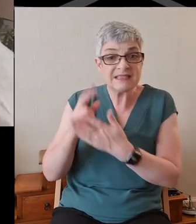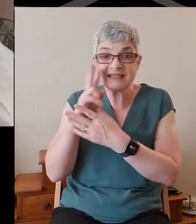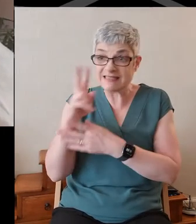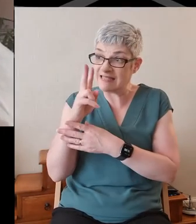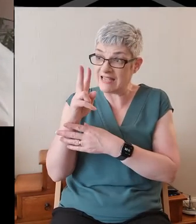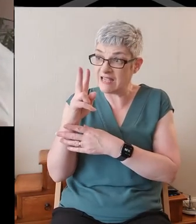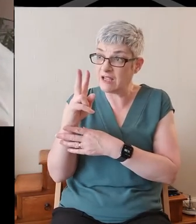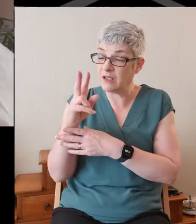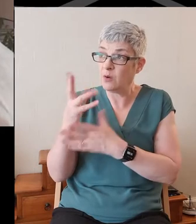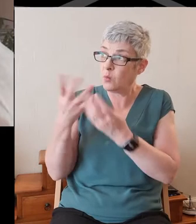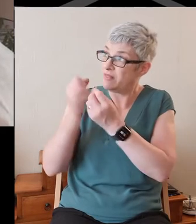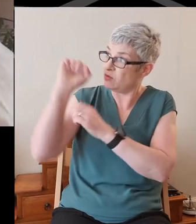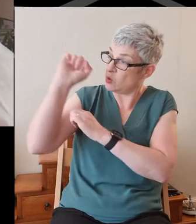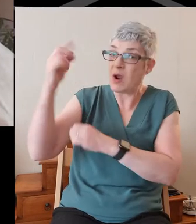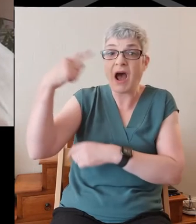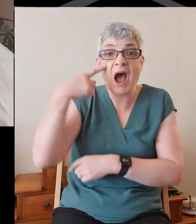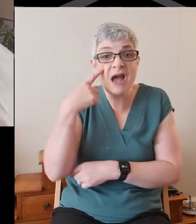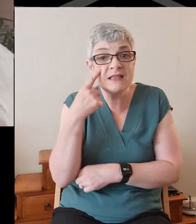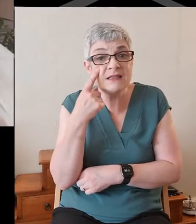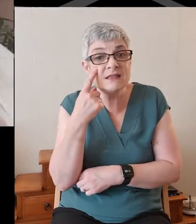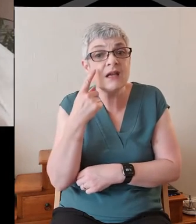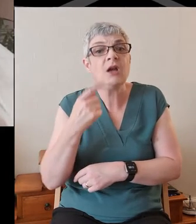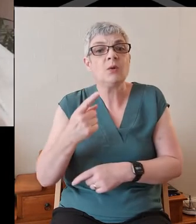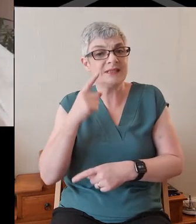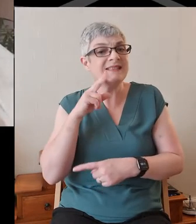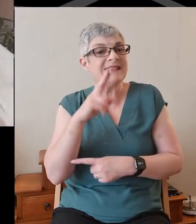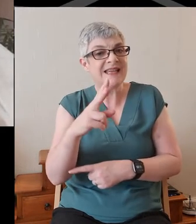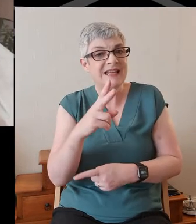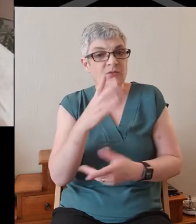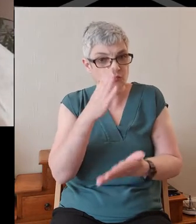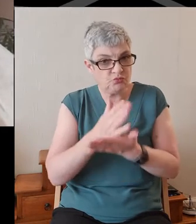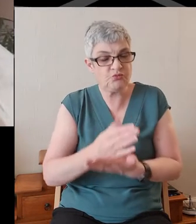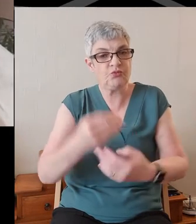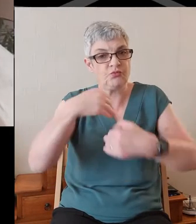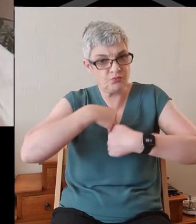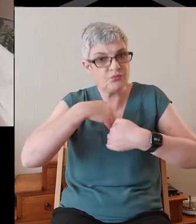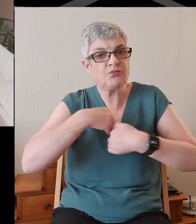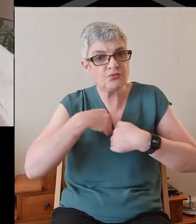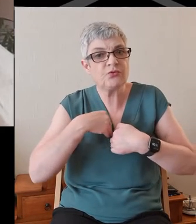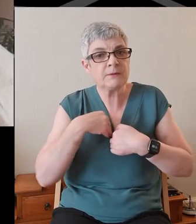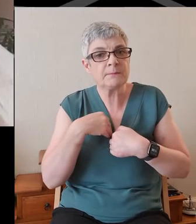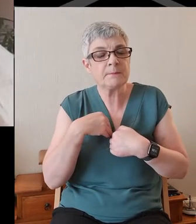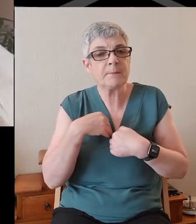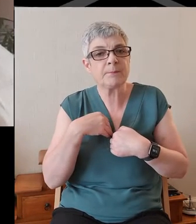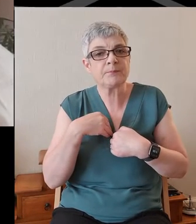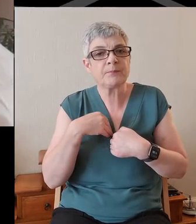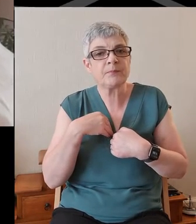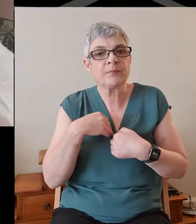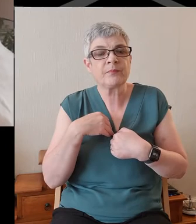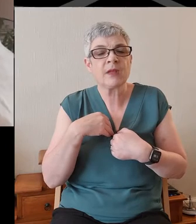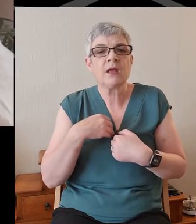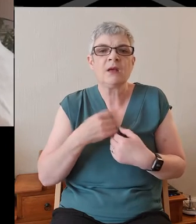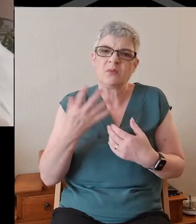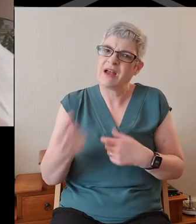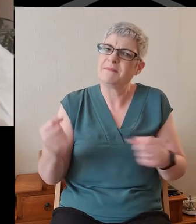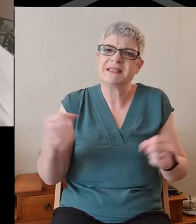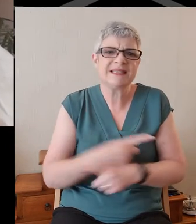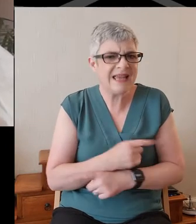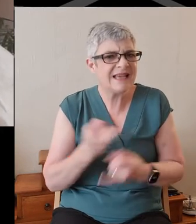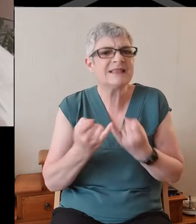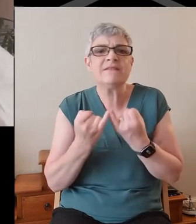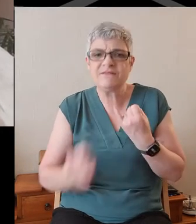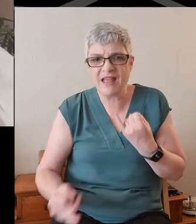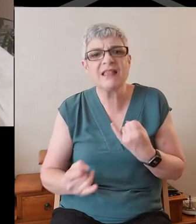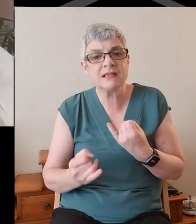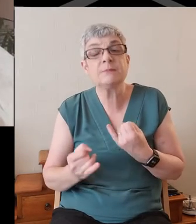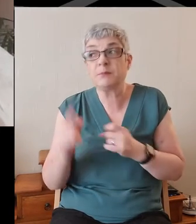your loving eyes, which see the truth in us and of us. In spite of our mistakes and failings,